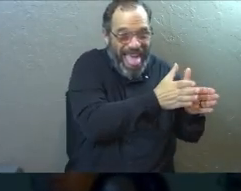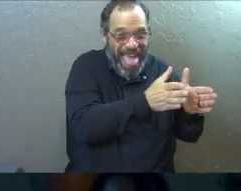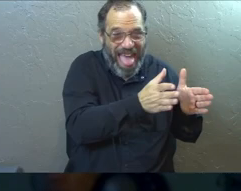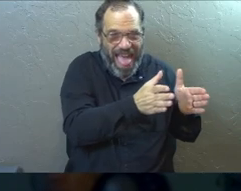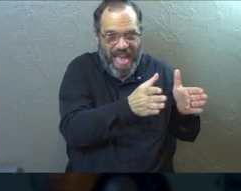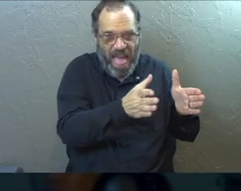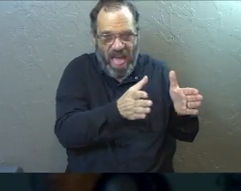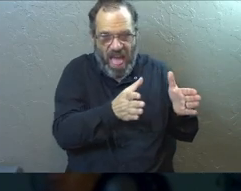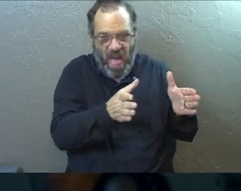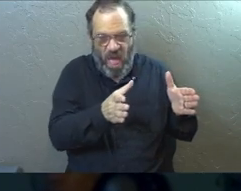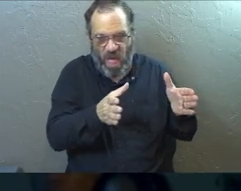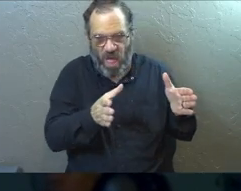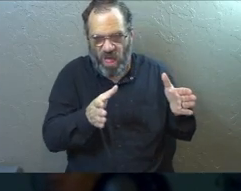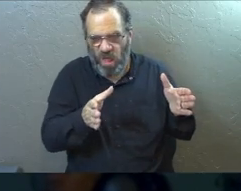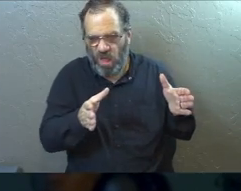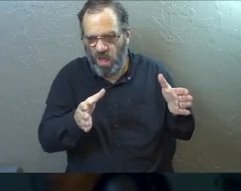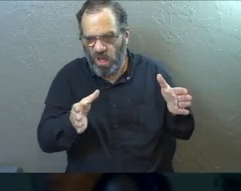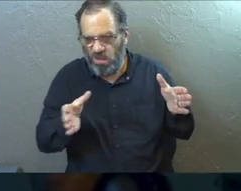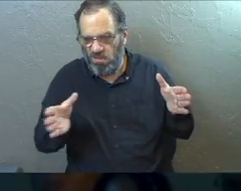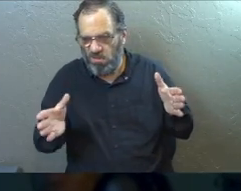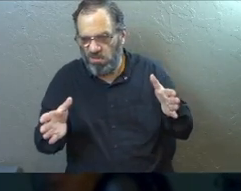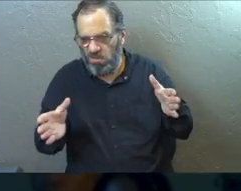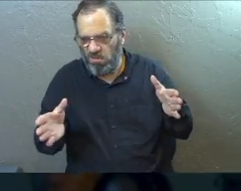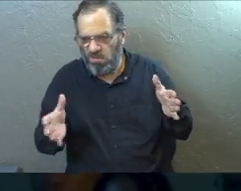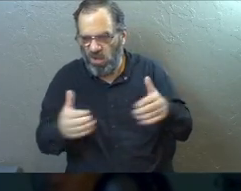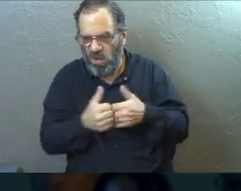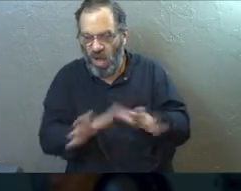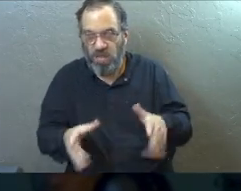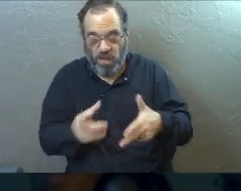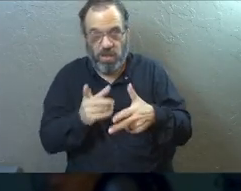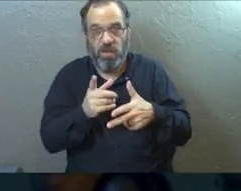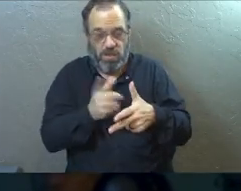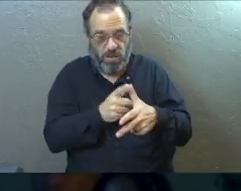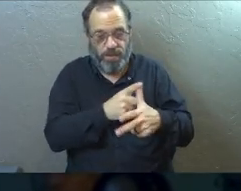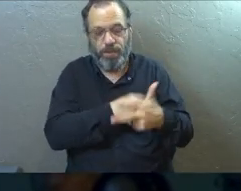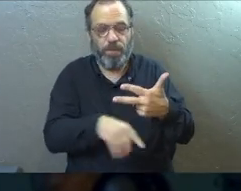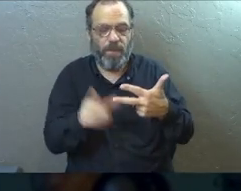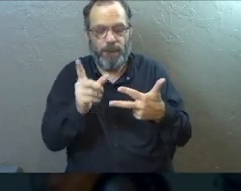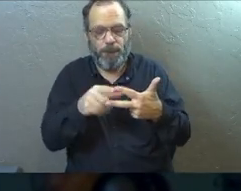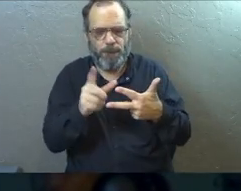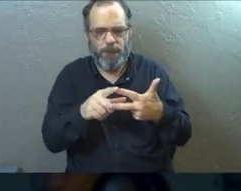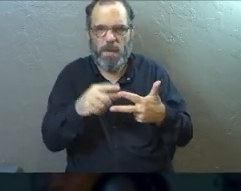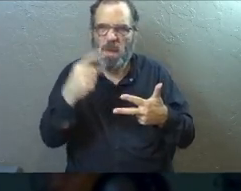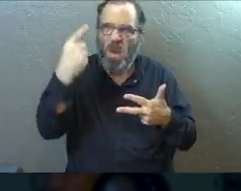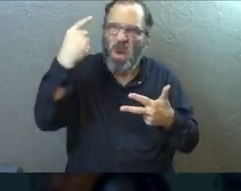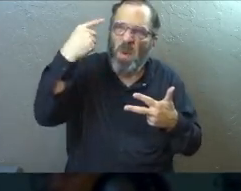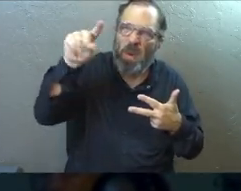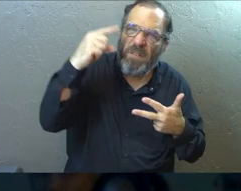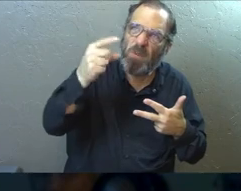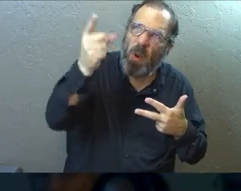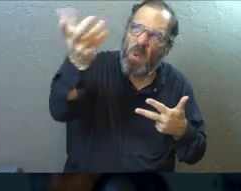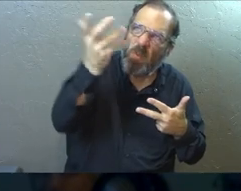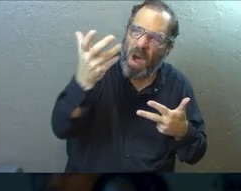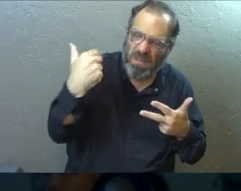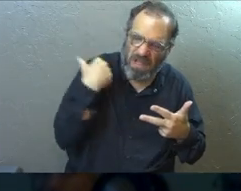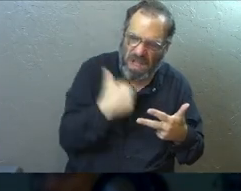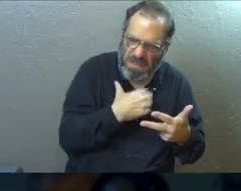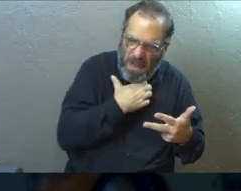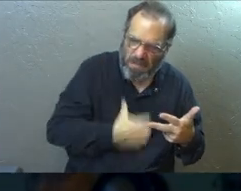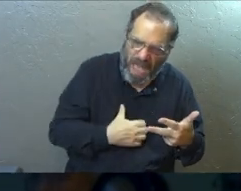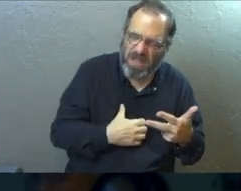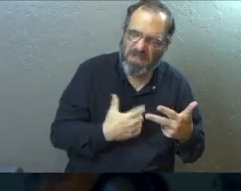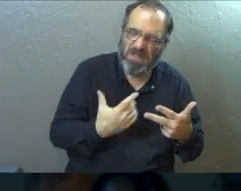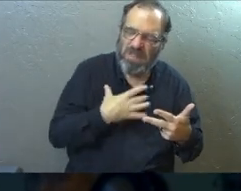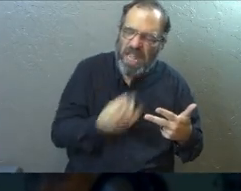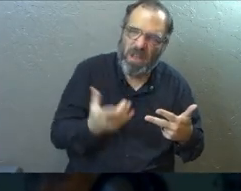lost that like that we had at the beginning? So that's the first thing we'll do. The second thing is, why does God want us to have that passion